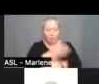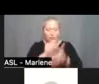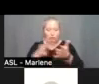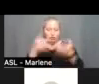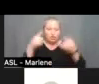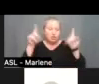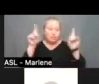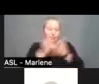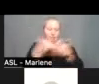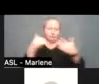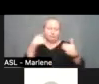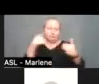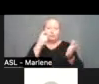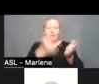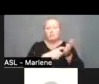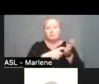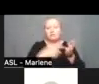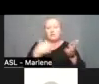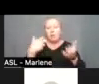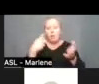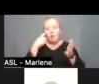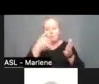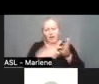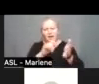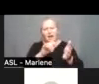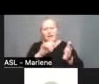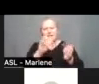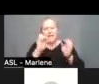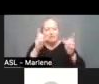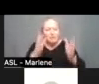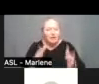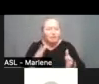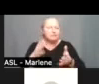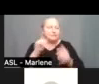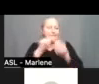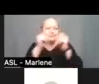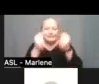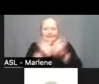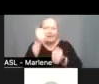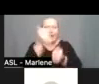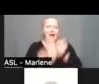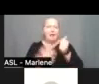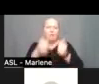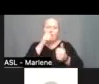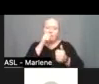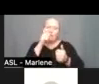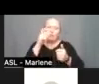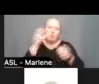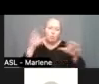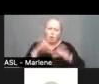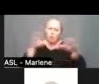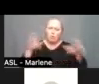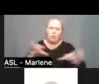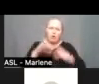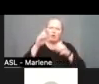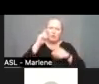notable and i just want to you know recognize our educators and the team and everyone that's really work working to